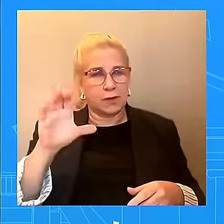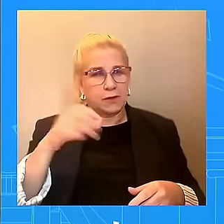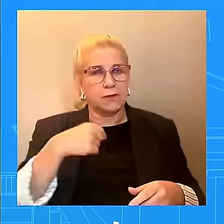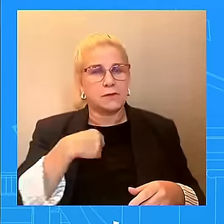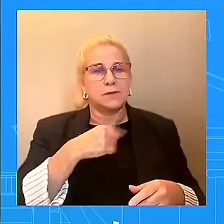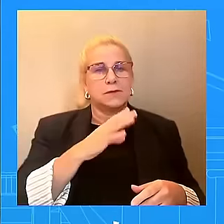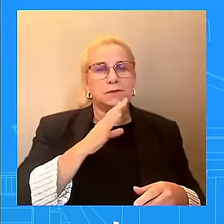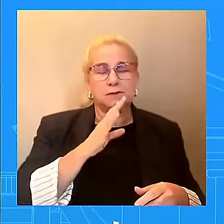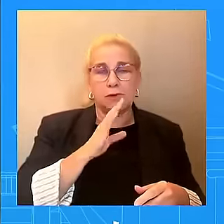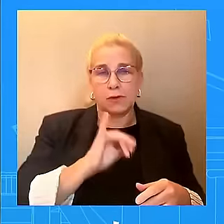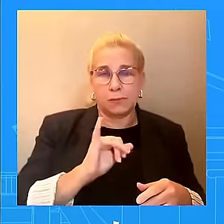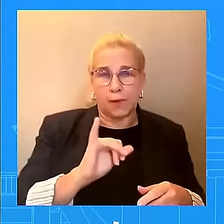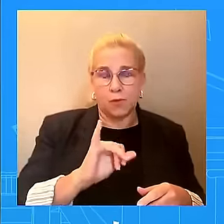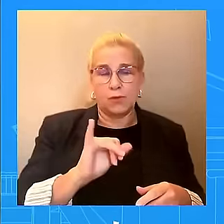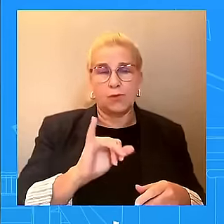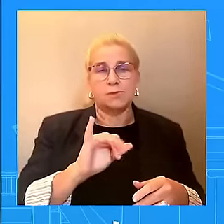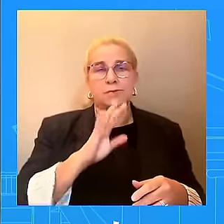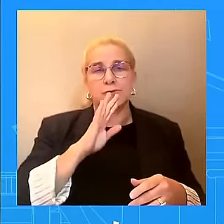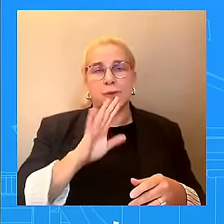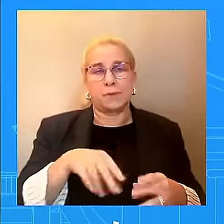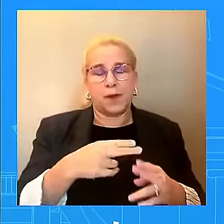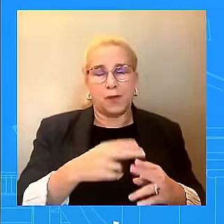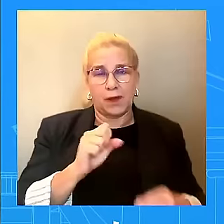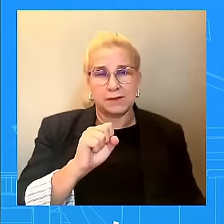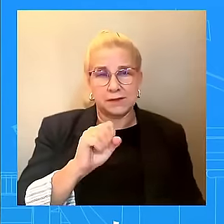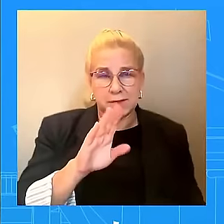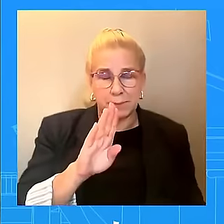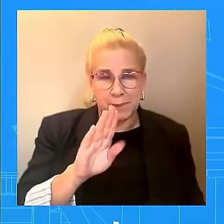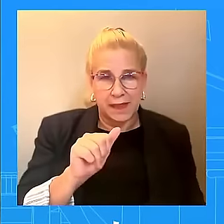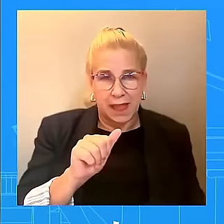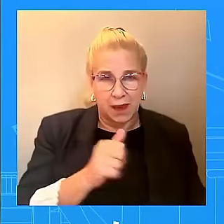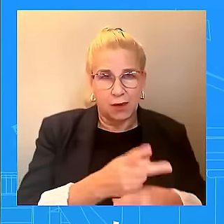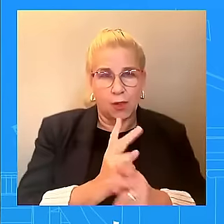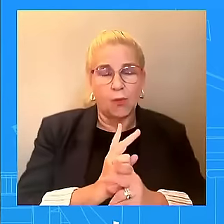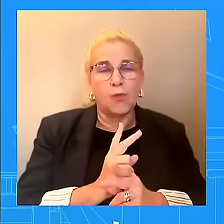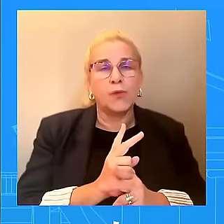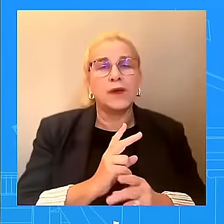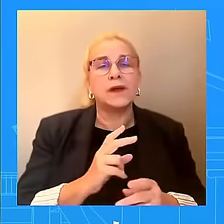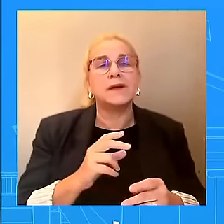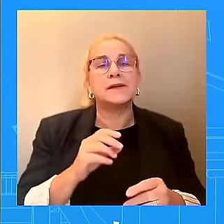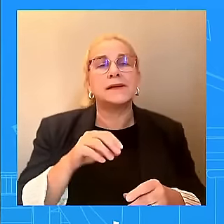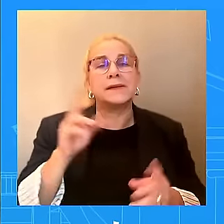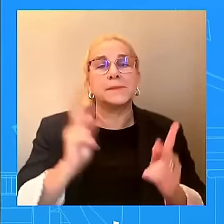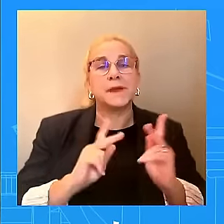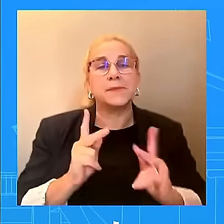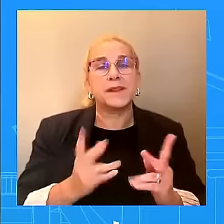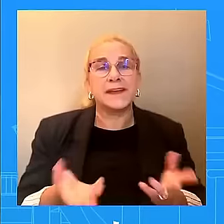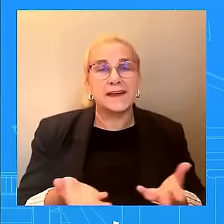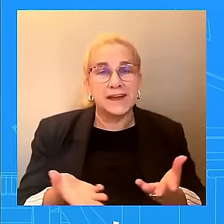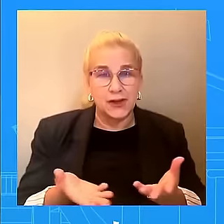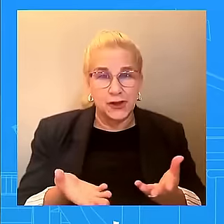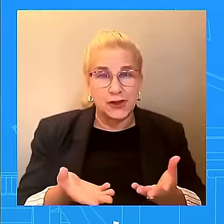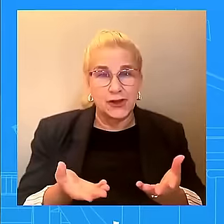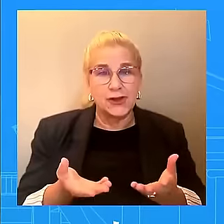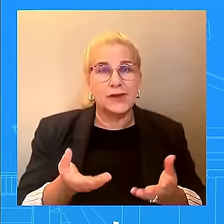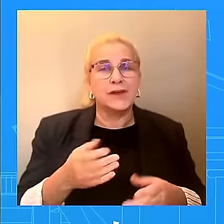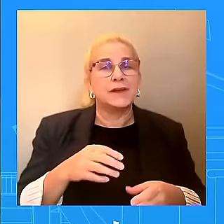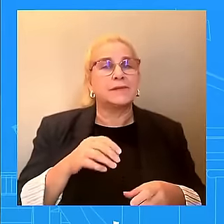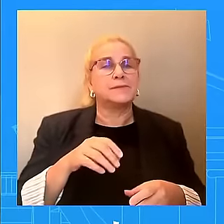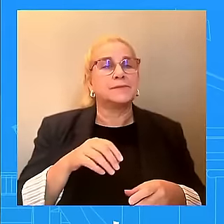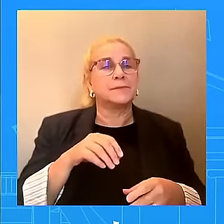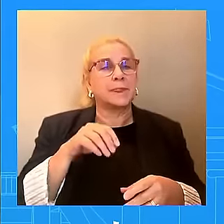for people in North Carolina. that's important. And people in North Carolina need that. Wait, this is nothing new. Peter, this is nothing new.